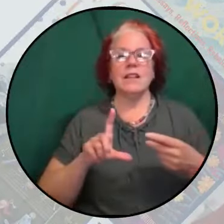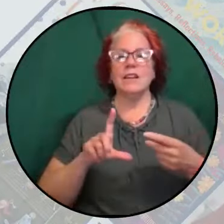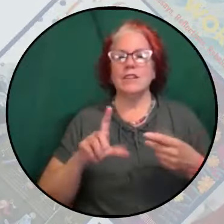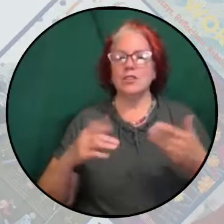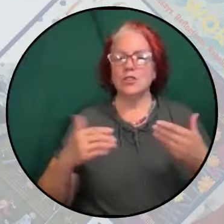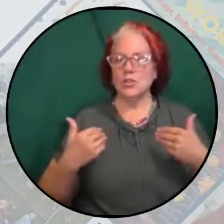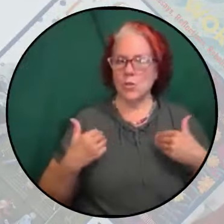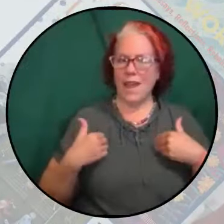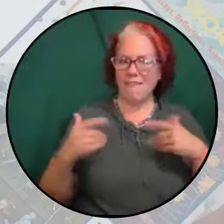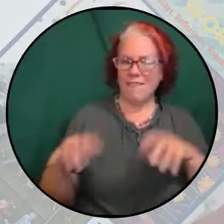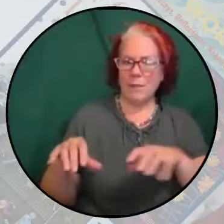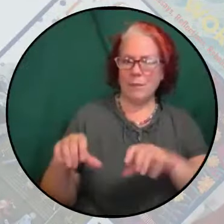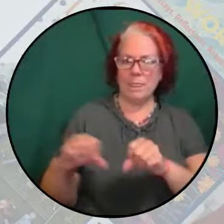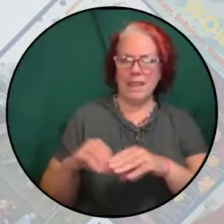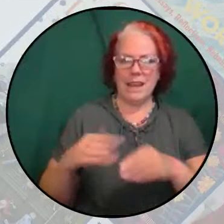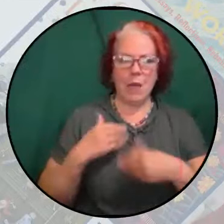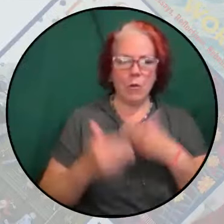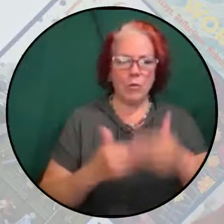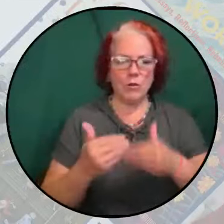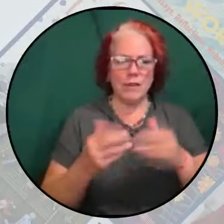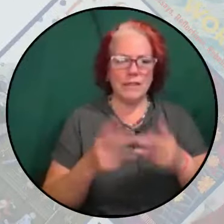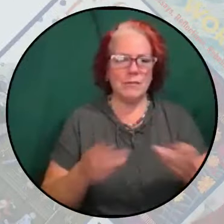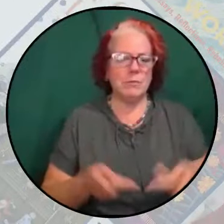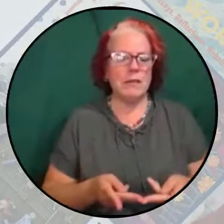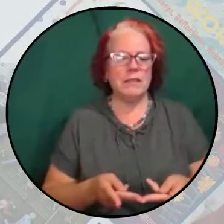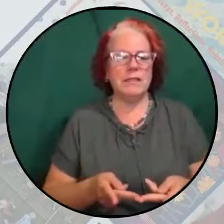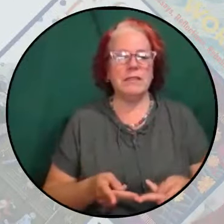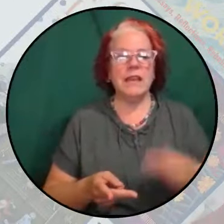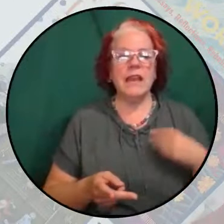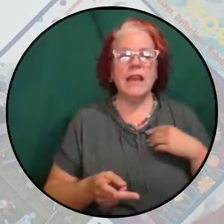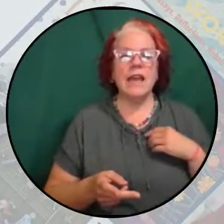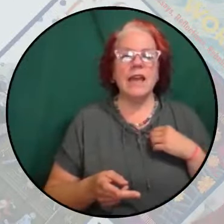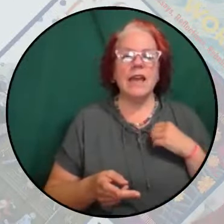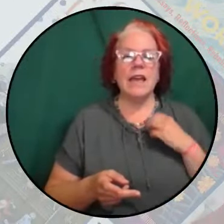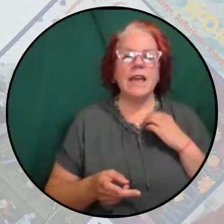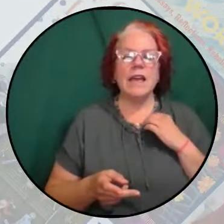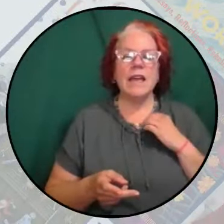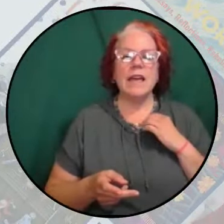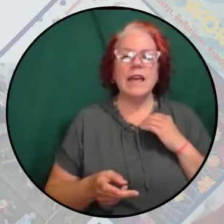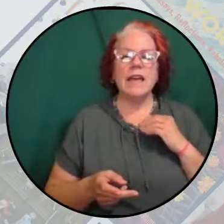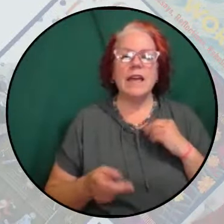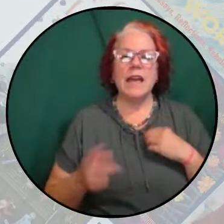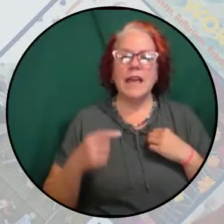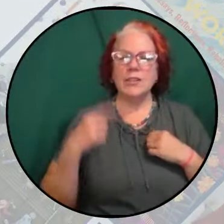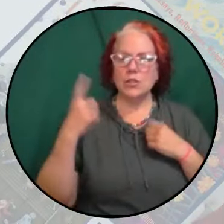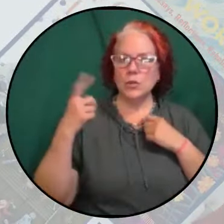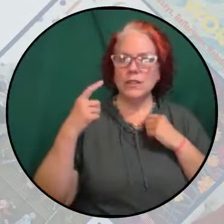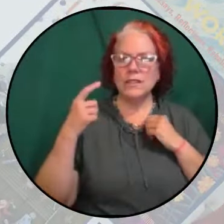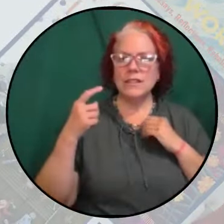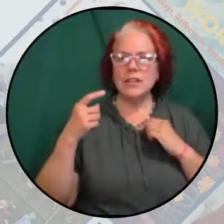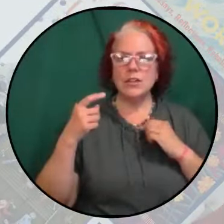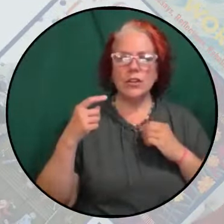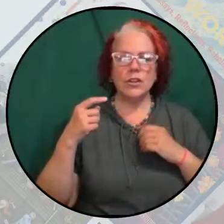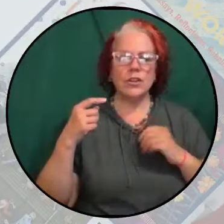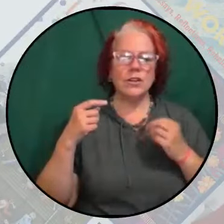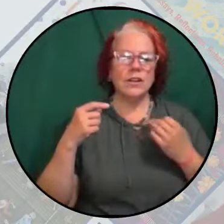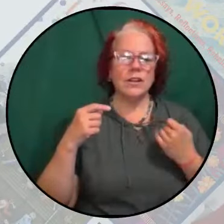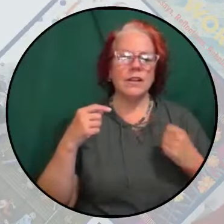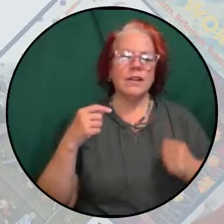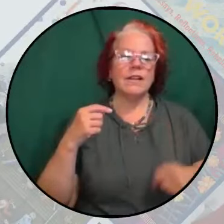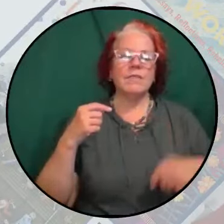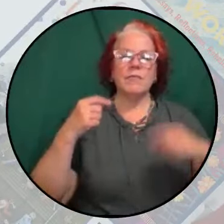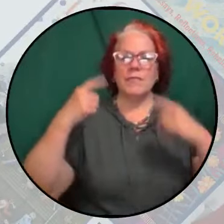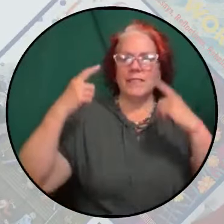to have quarter in our progressive spaces, and to consider the International Holocaust Remembrance Alliance